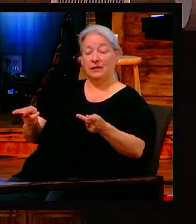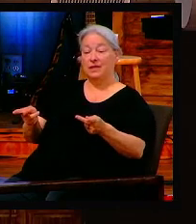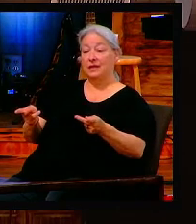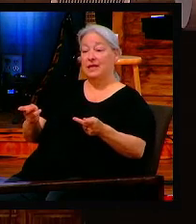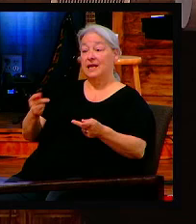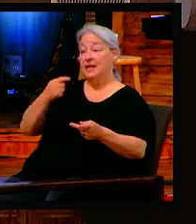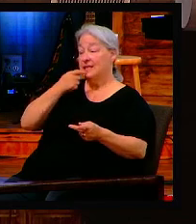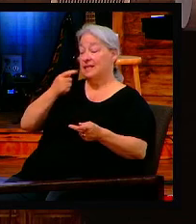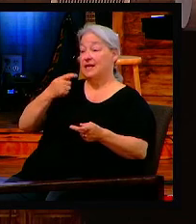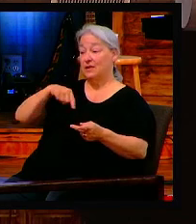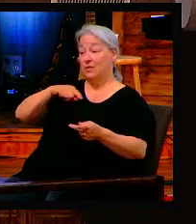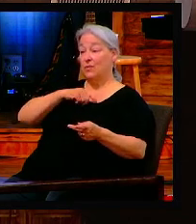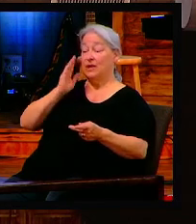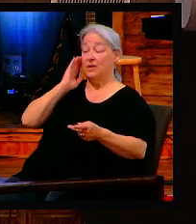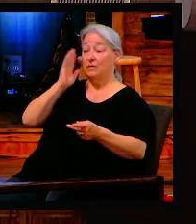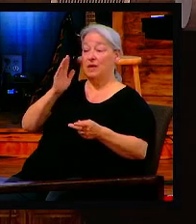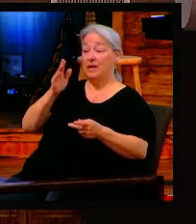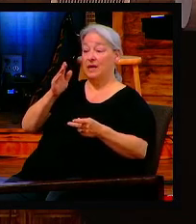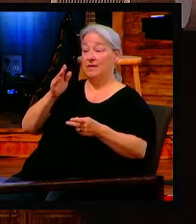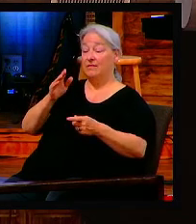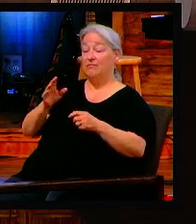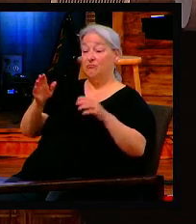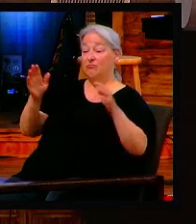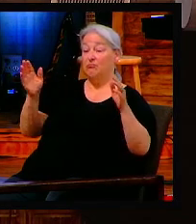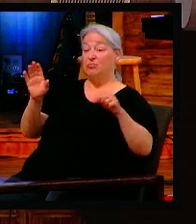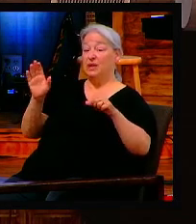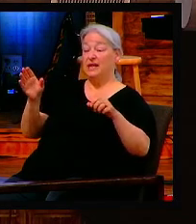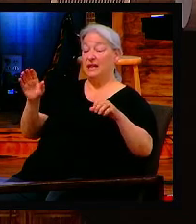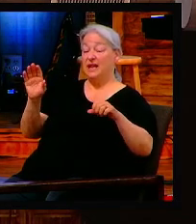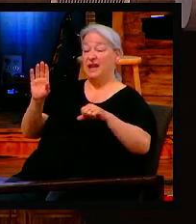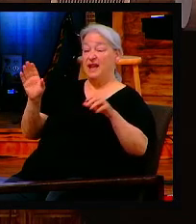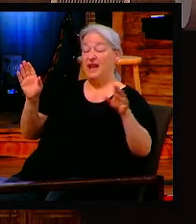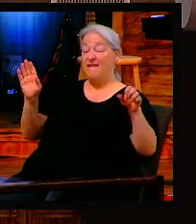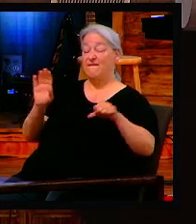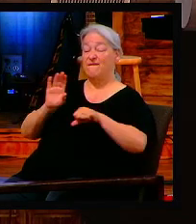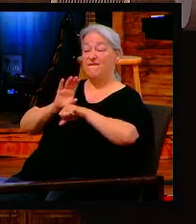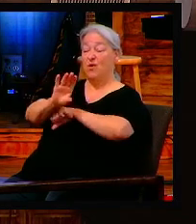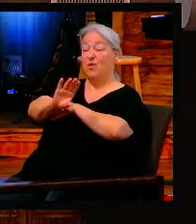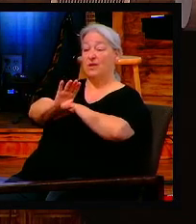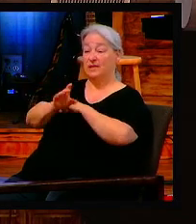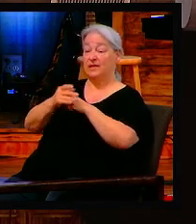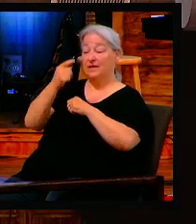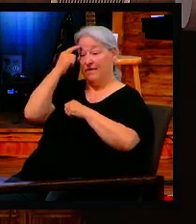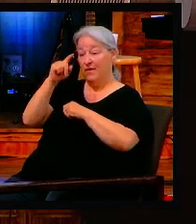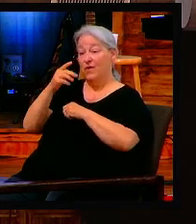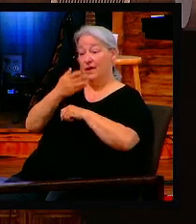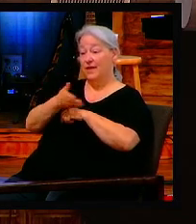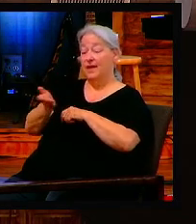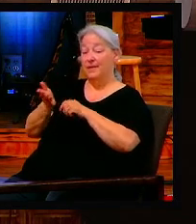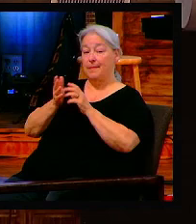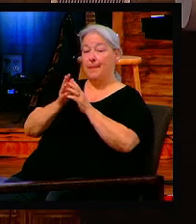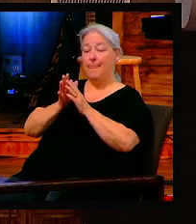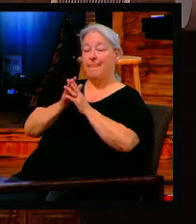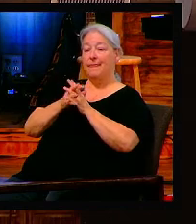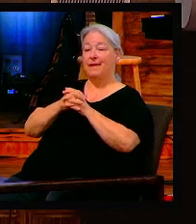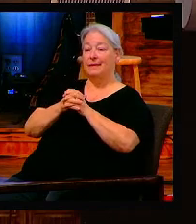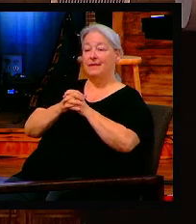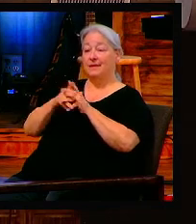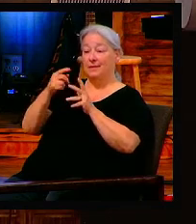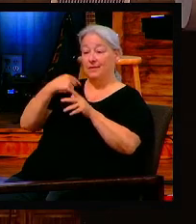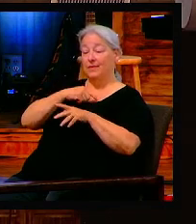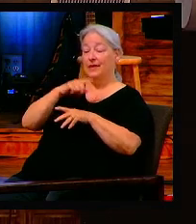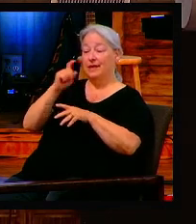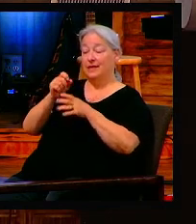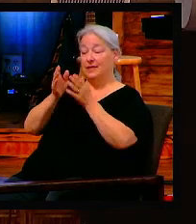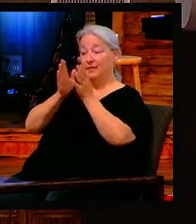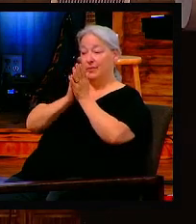That's what they said. I'm not trying to fear monger. I'm not trying to make everybody leave and be angry while they go to Chili's and Dairy Queen. But I'm saying we should pray about